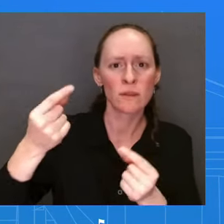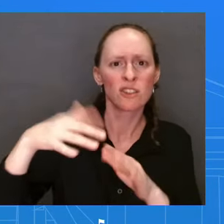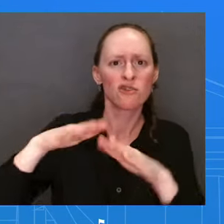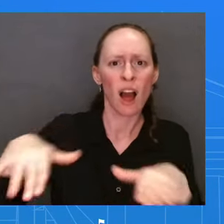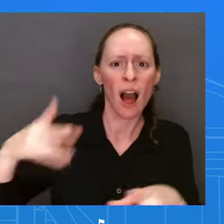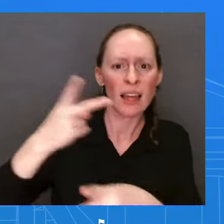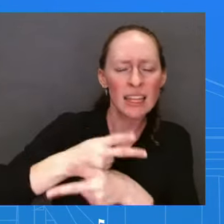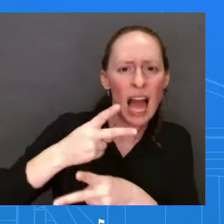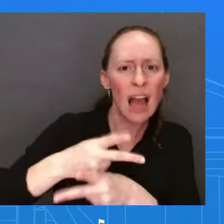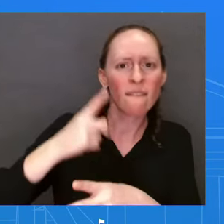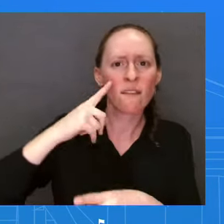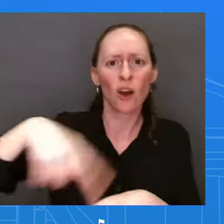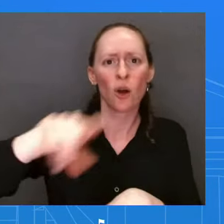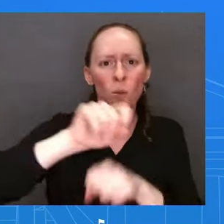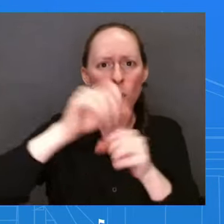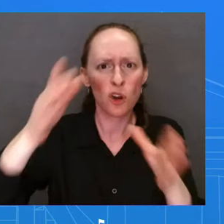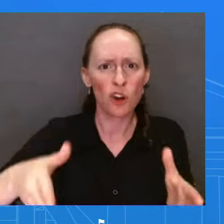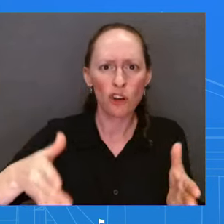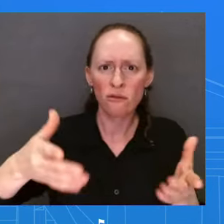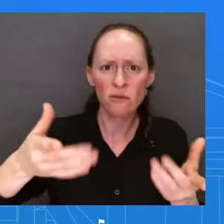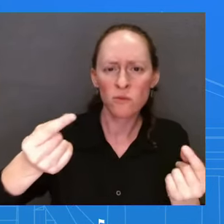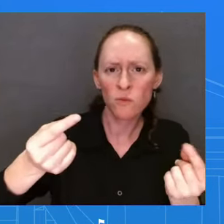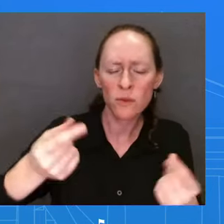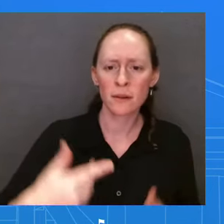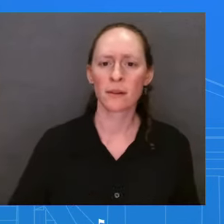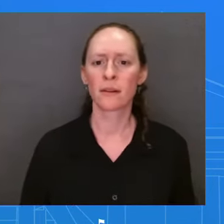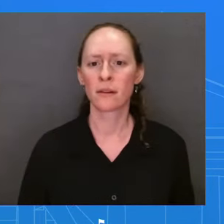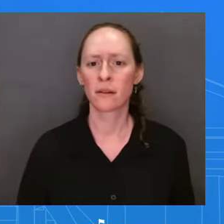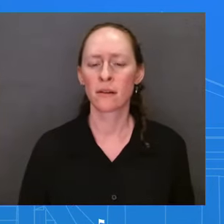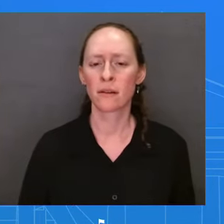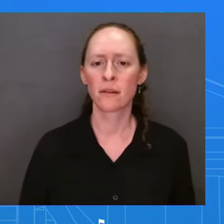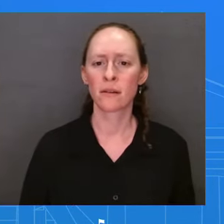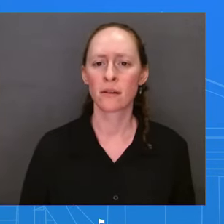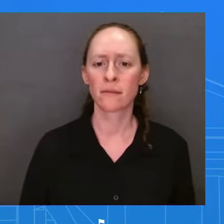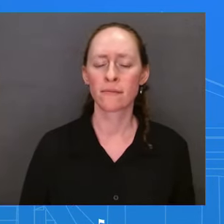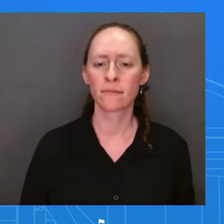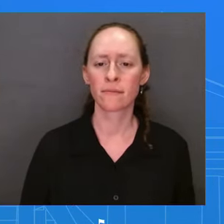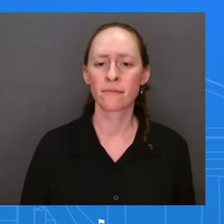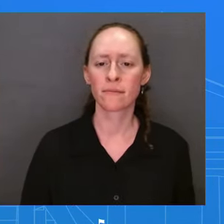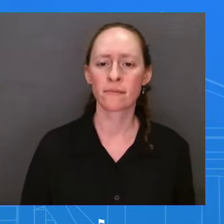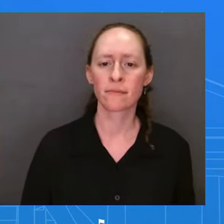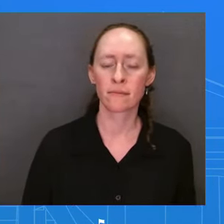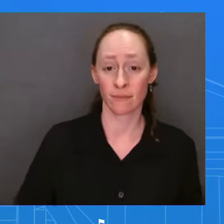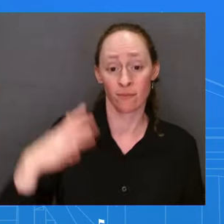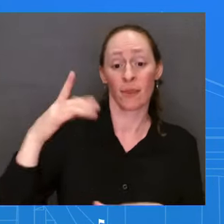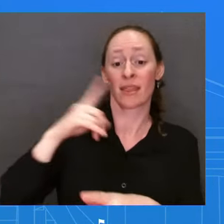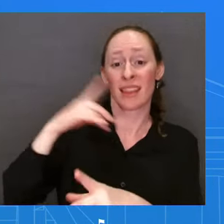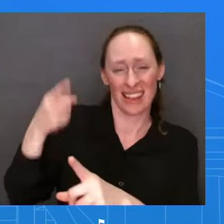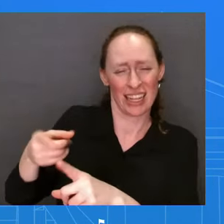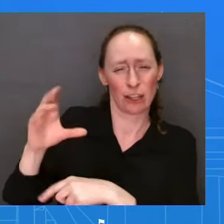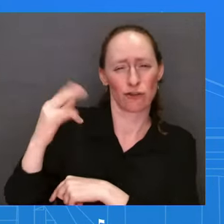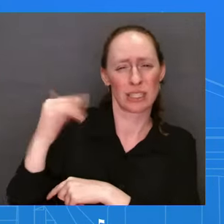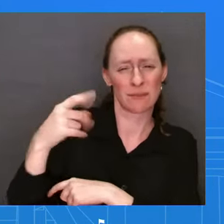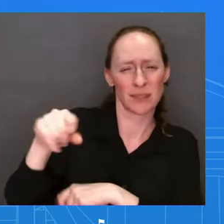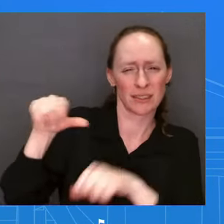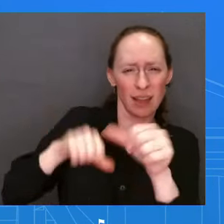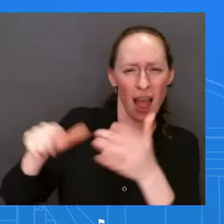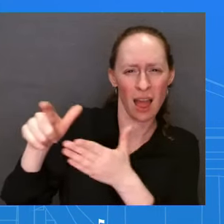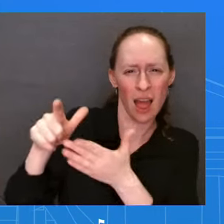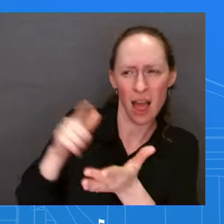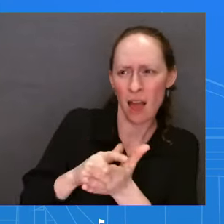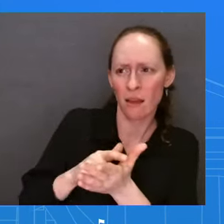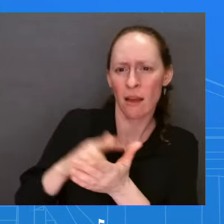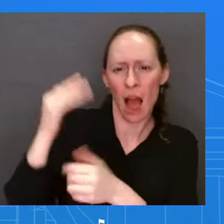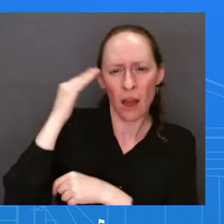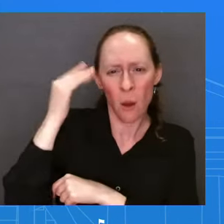Looking at, I know the White House is also looking at other ways to replicate that idea to expand child care when it wasn't put in the Inflation Reduction Act.